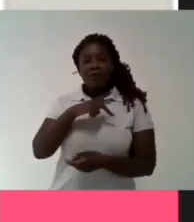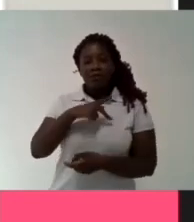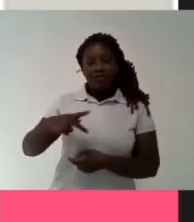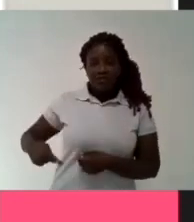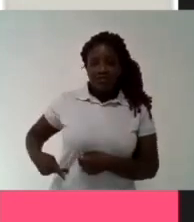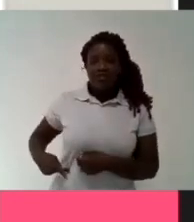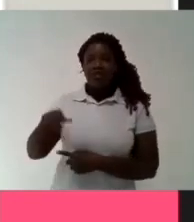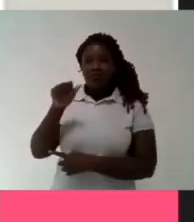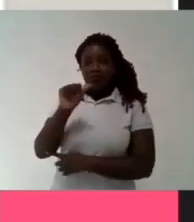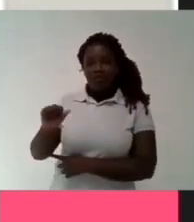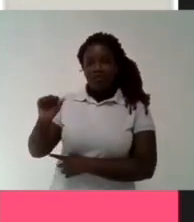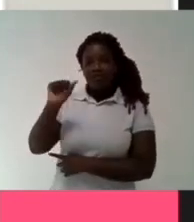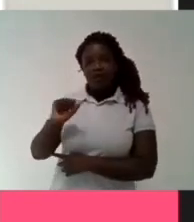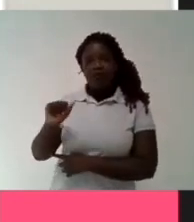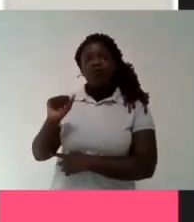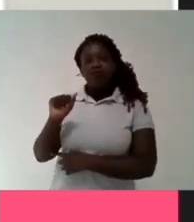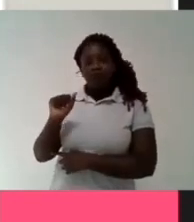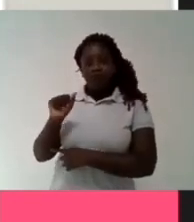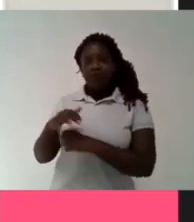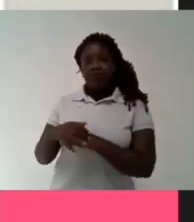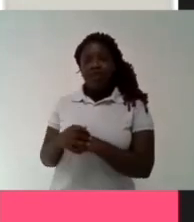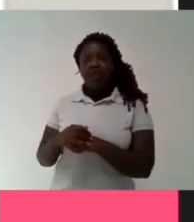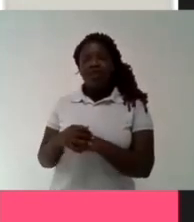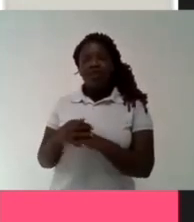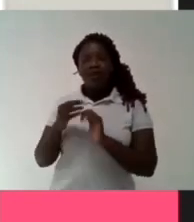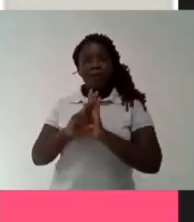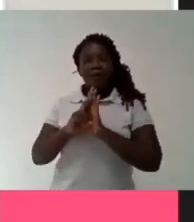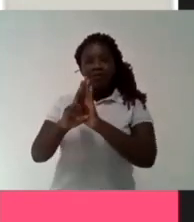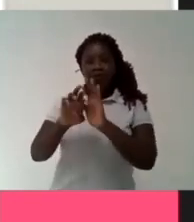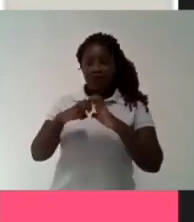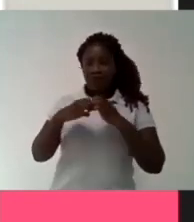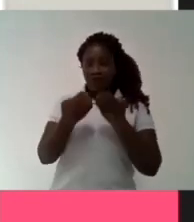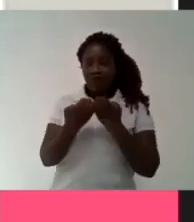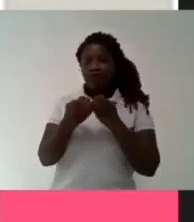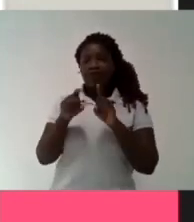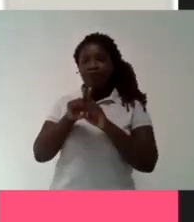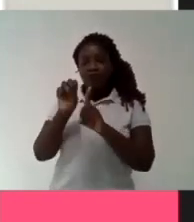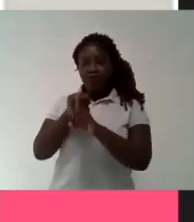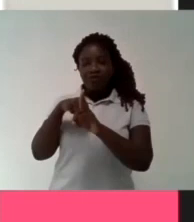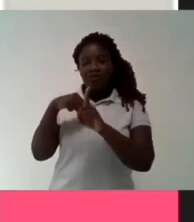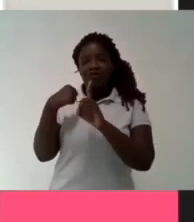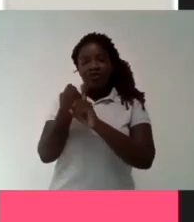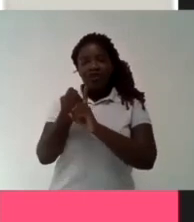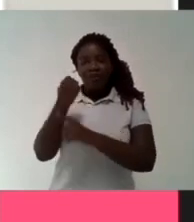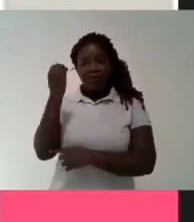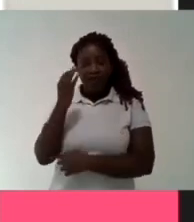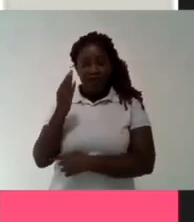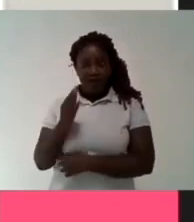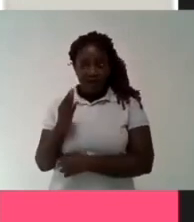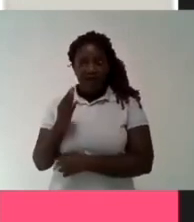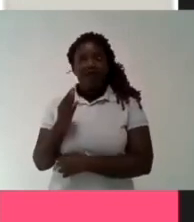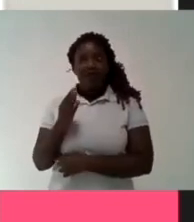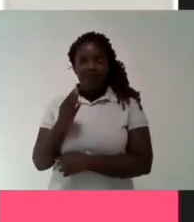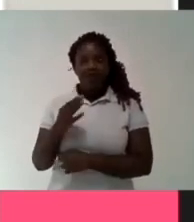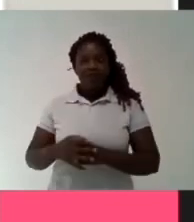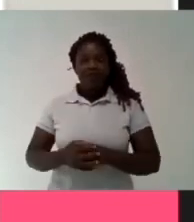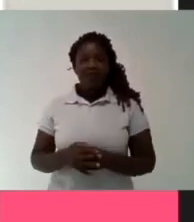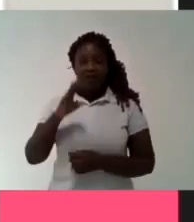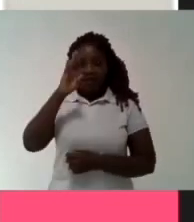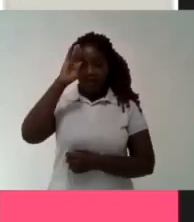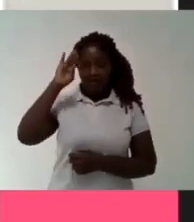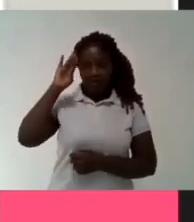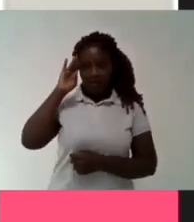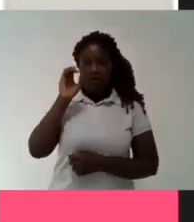Societies who are organizing this event So, thank you once more for your patience